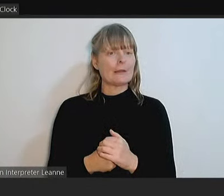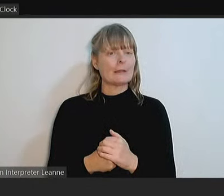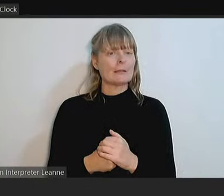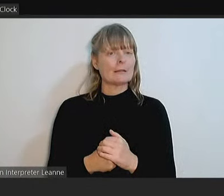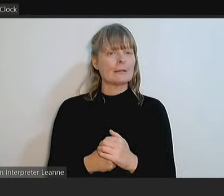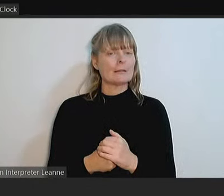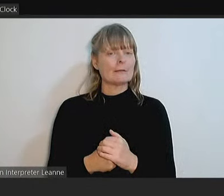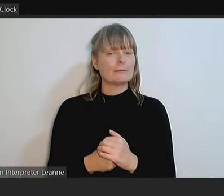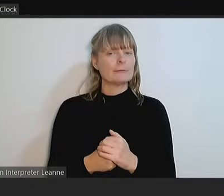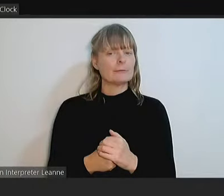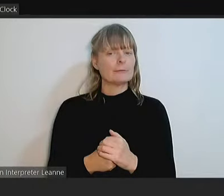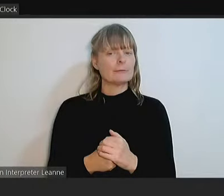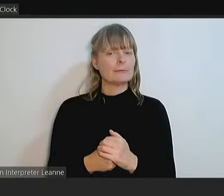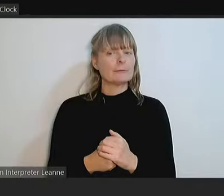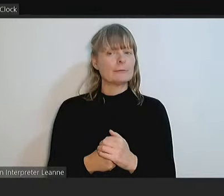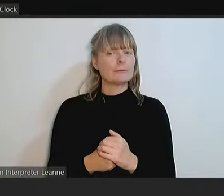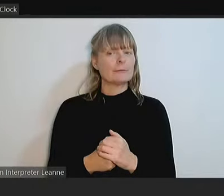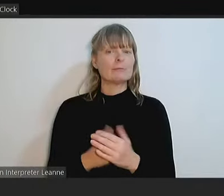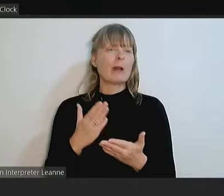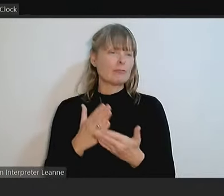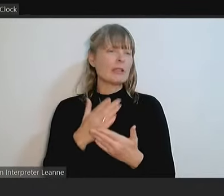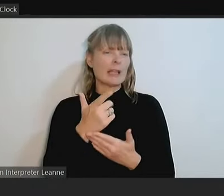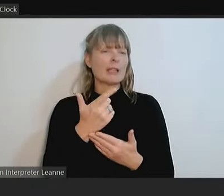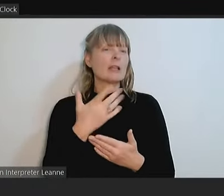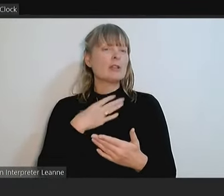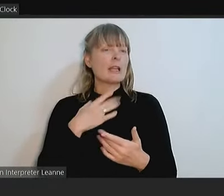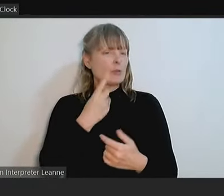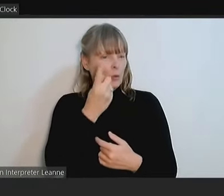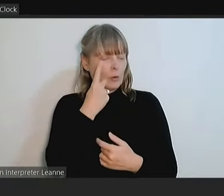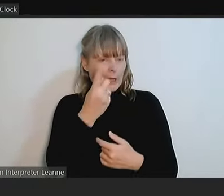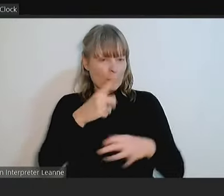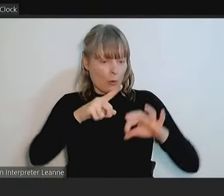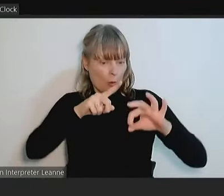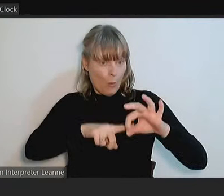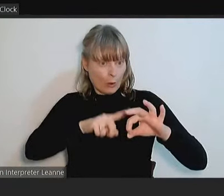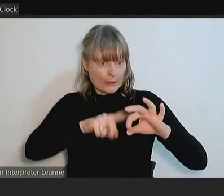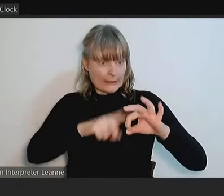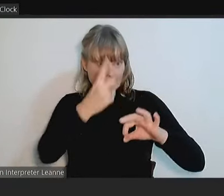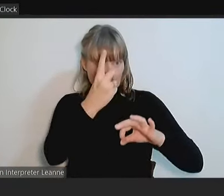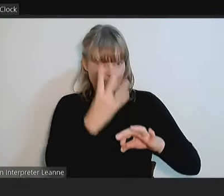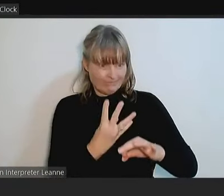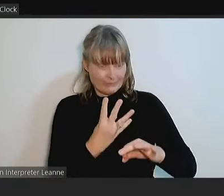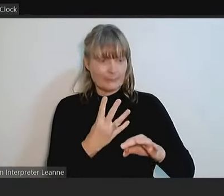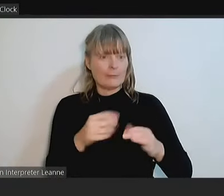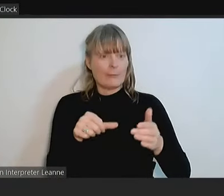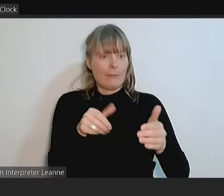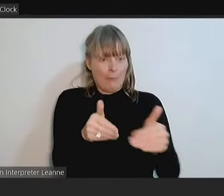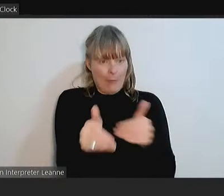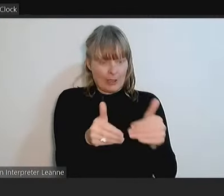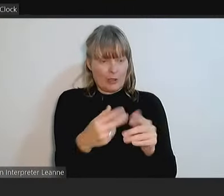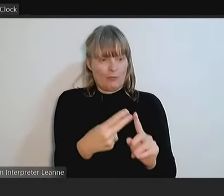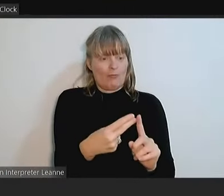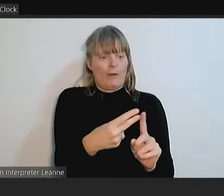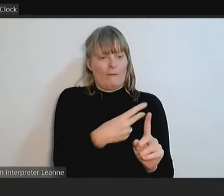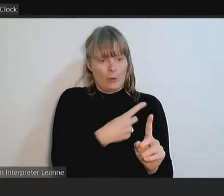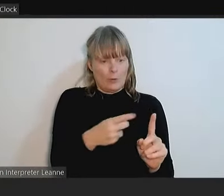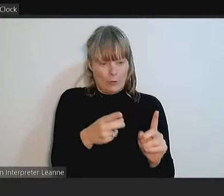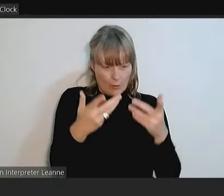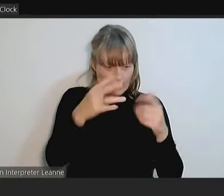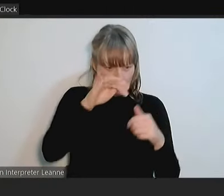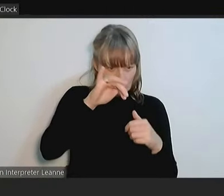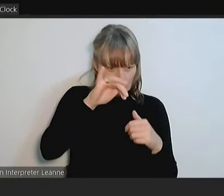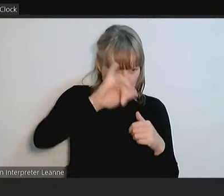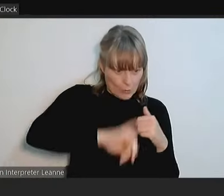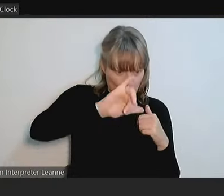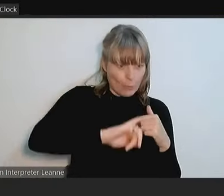But, yeah, basically it's your quarterly budget reviews and that will tell you whether there are savings in other projects that could be applied to projects like